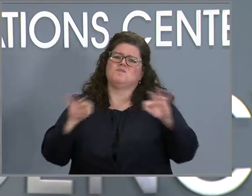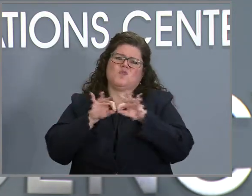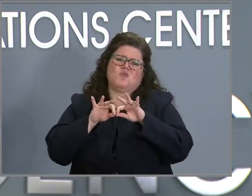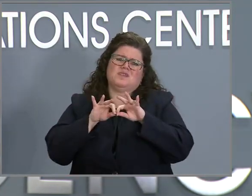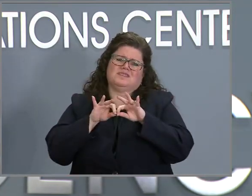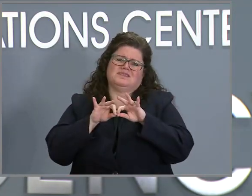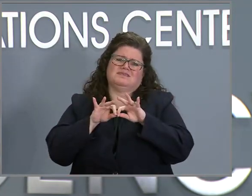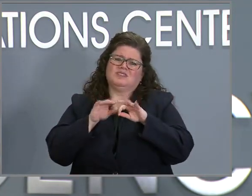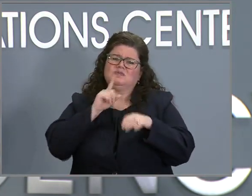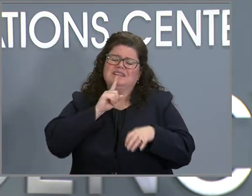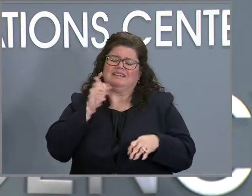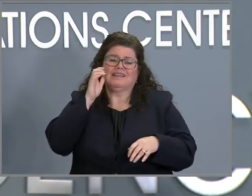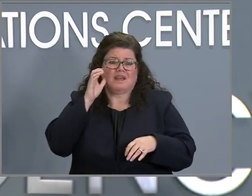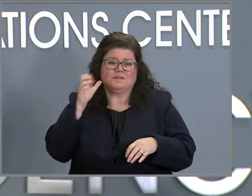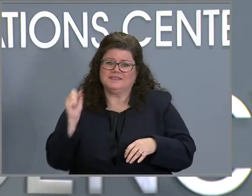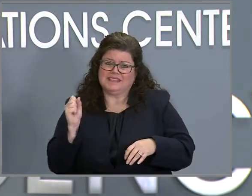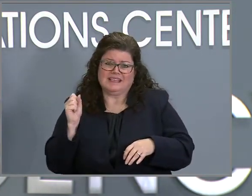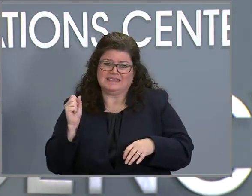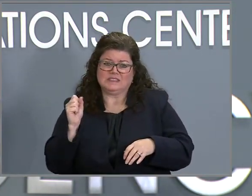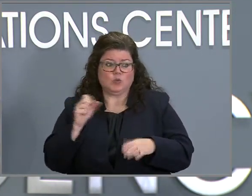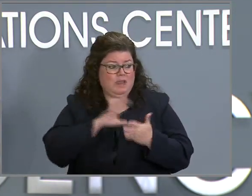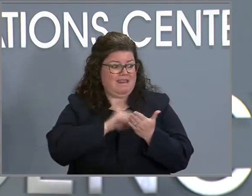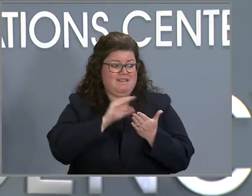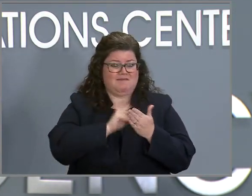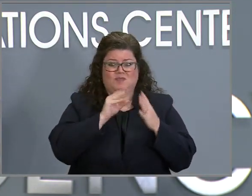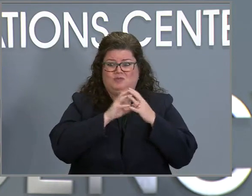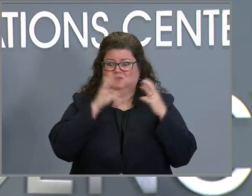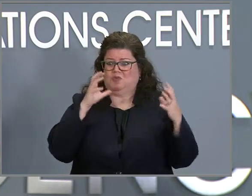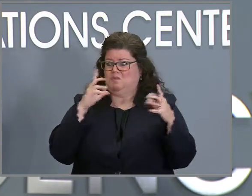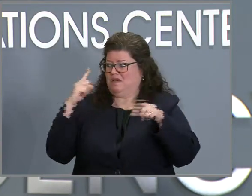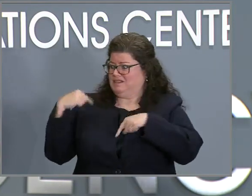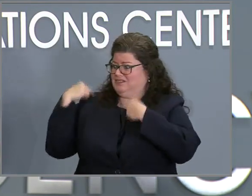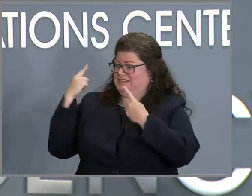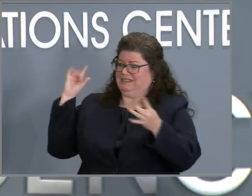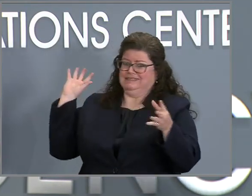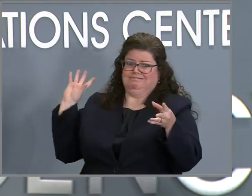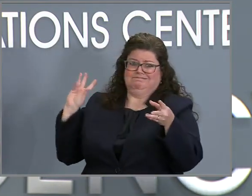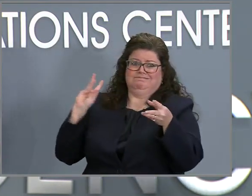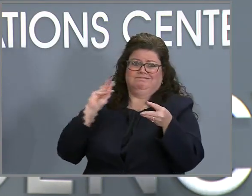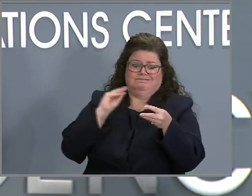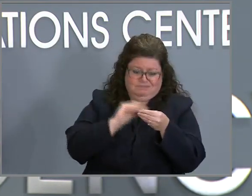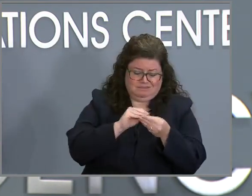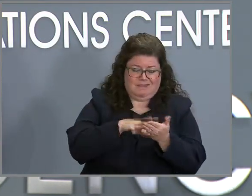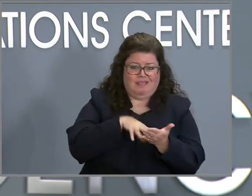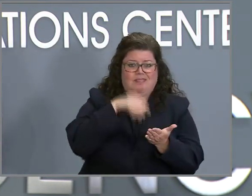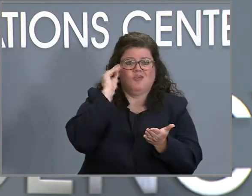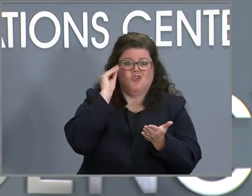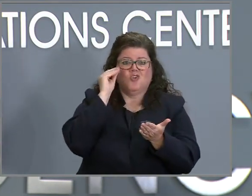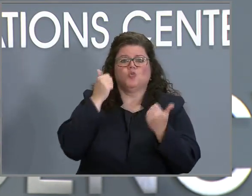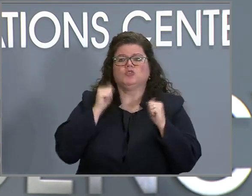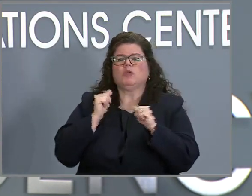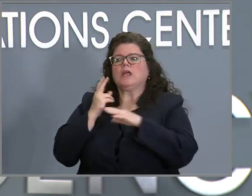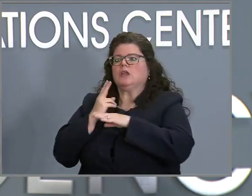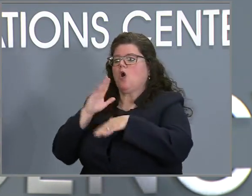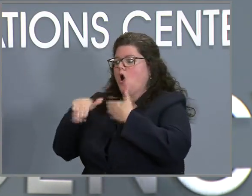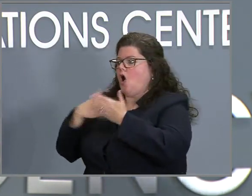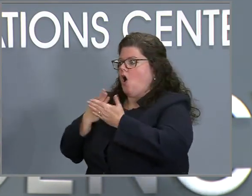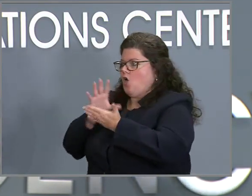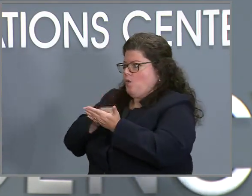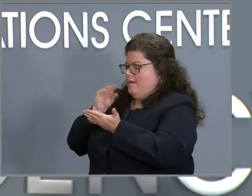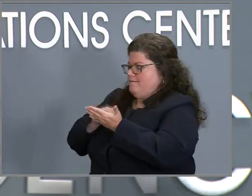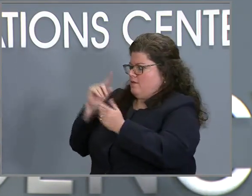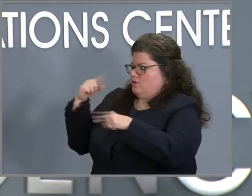We know so much more about this pandemic than we did before. And we're trying to use all of that knowledge and